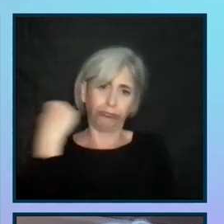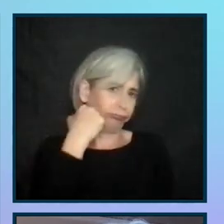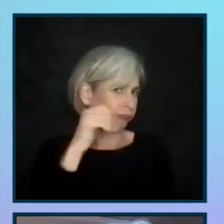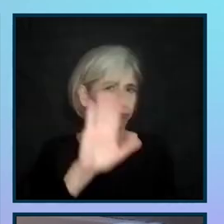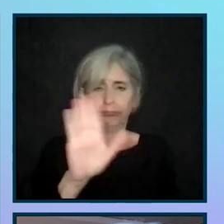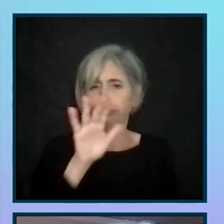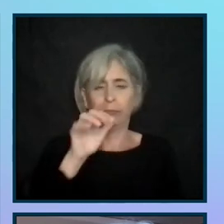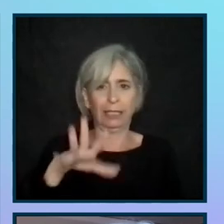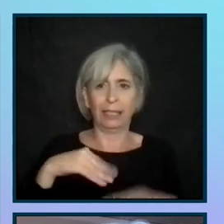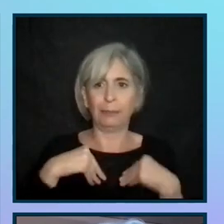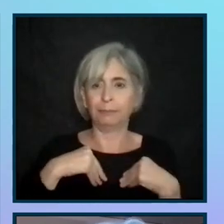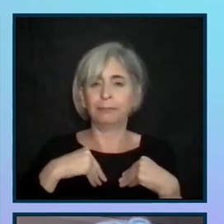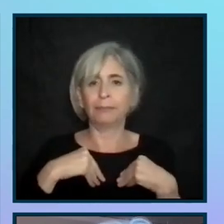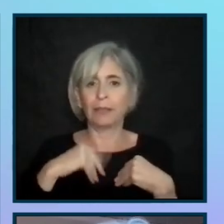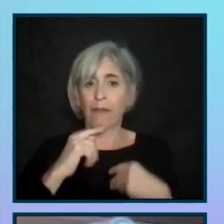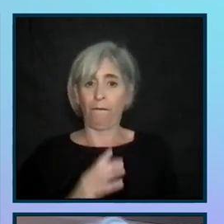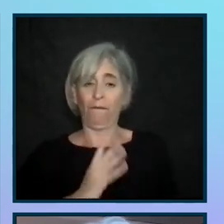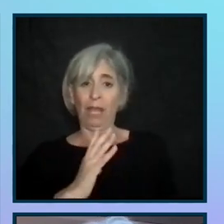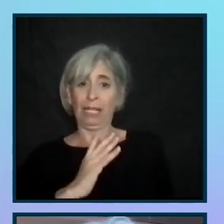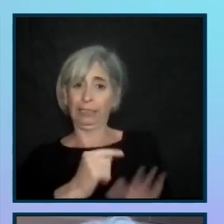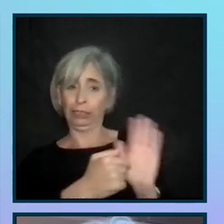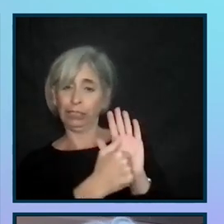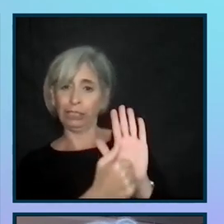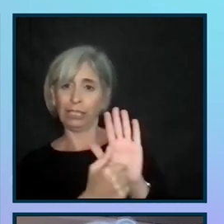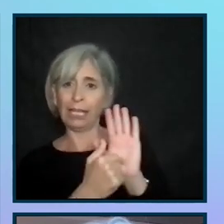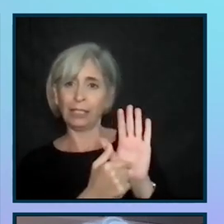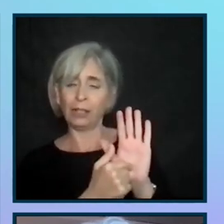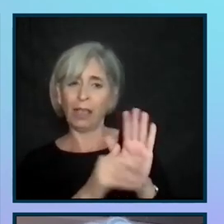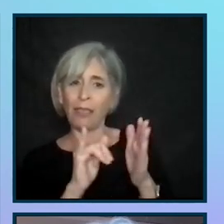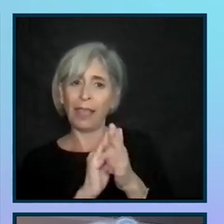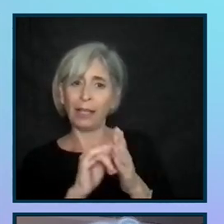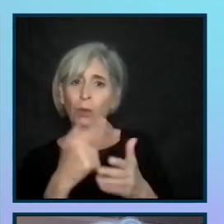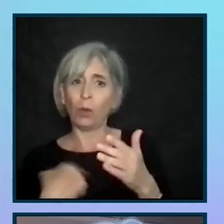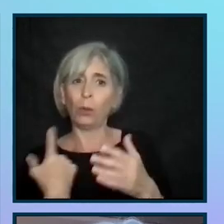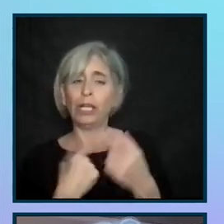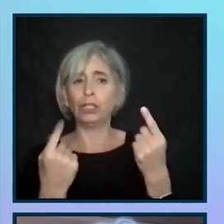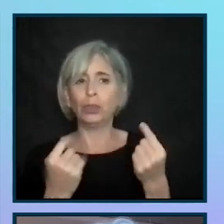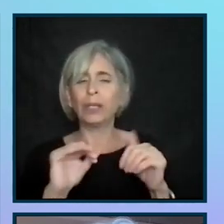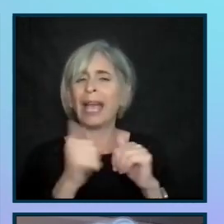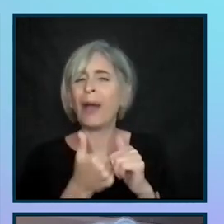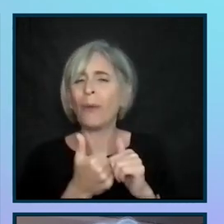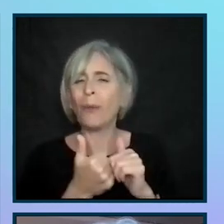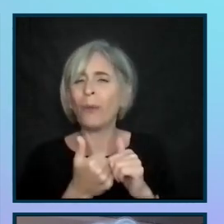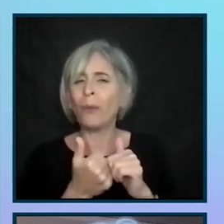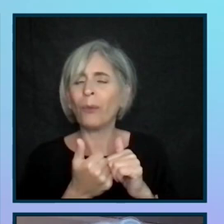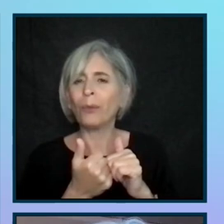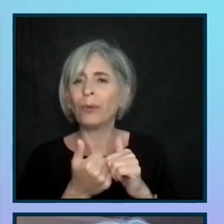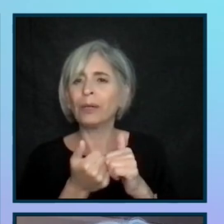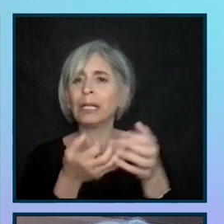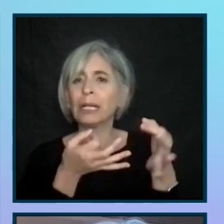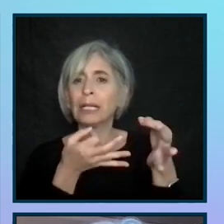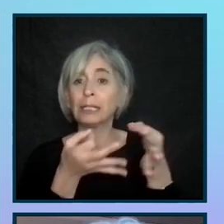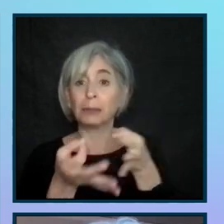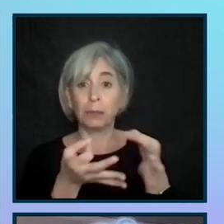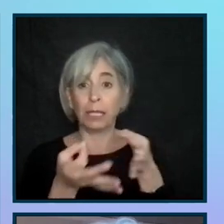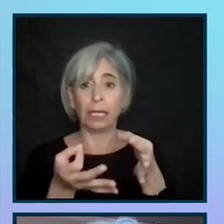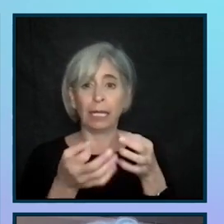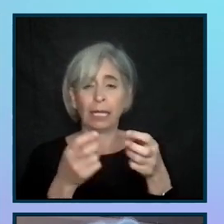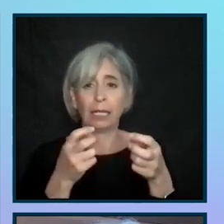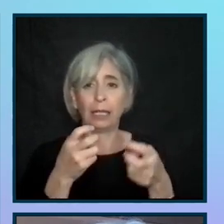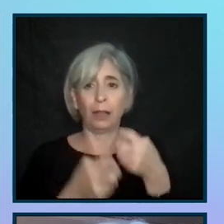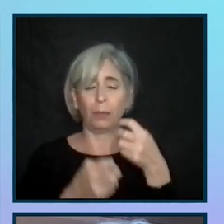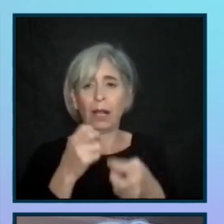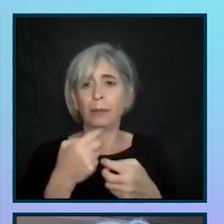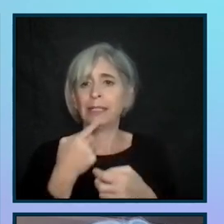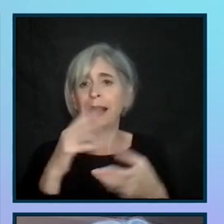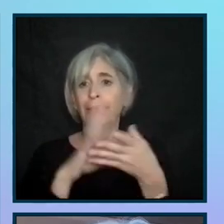there's a very fancy invitation because basically that's what we're doing. How do you do that? Explaining the problem by telling